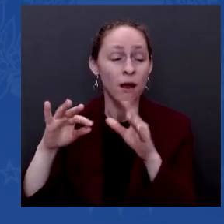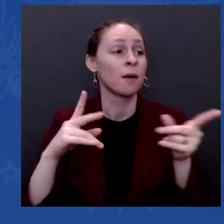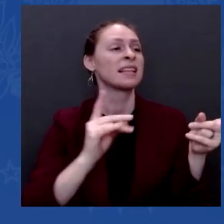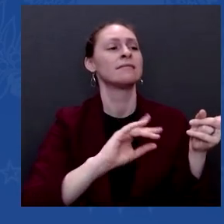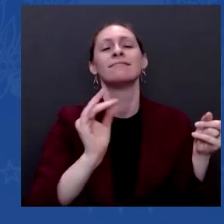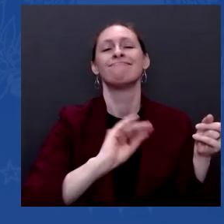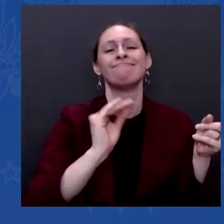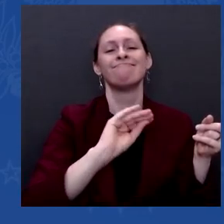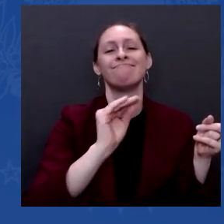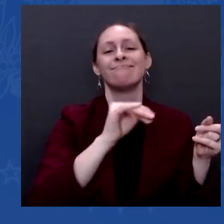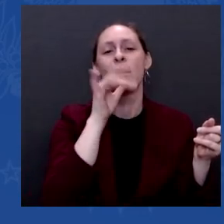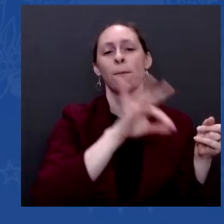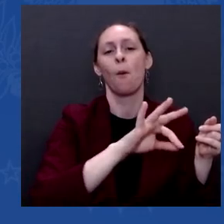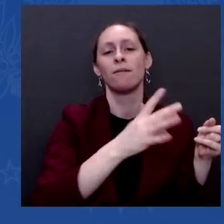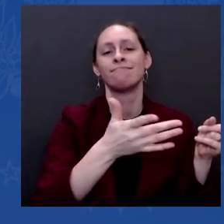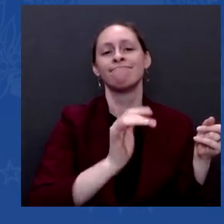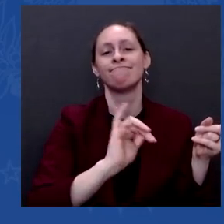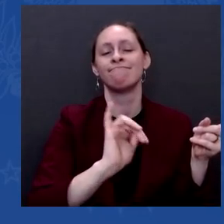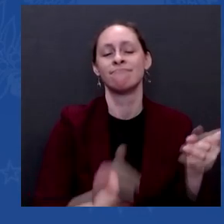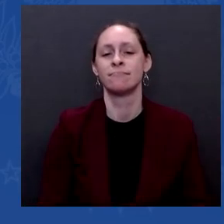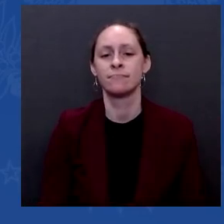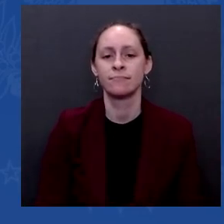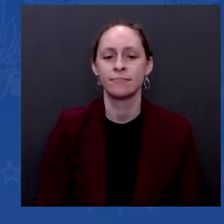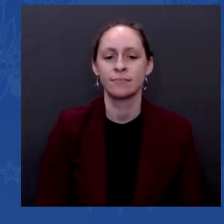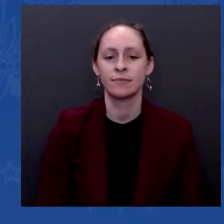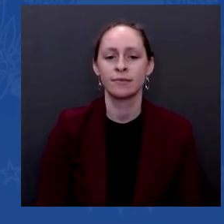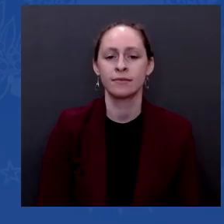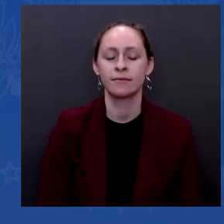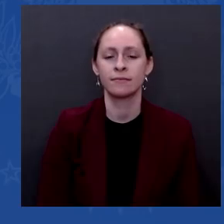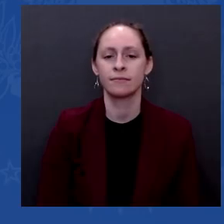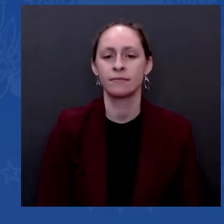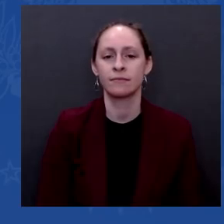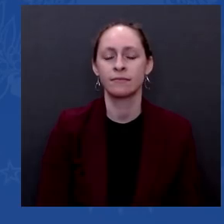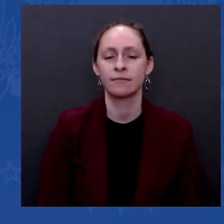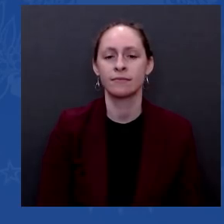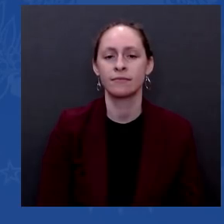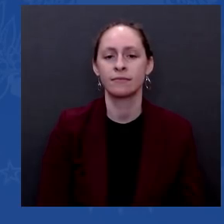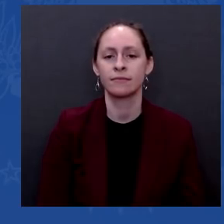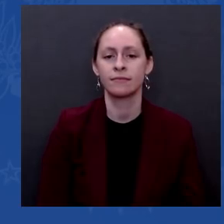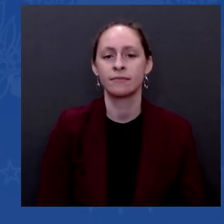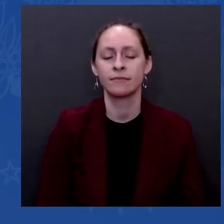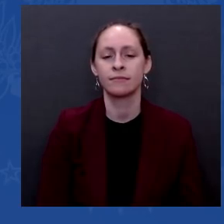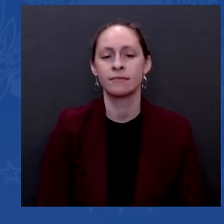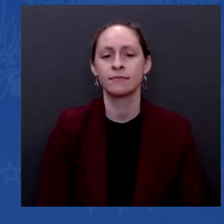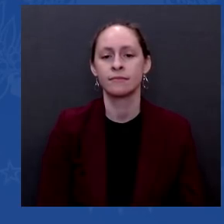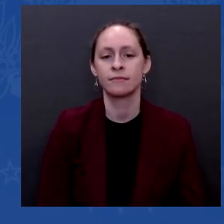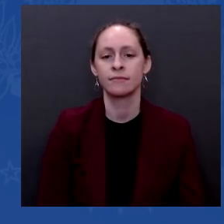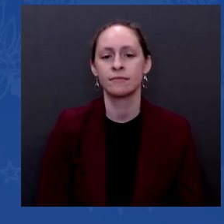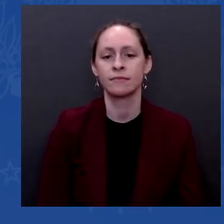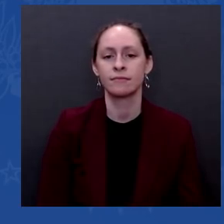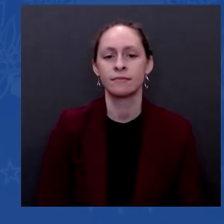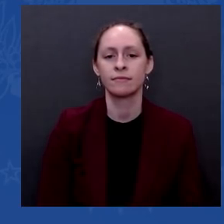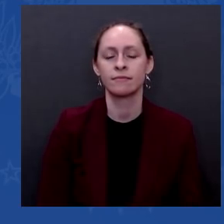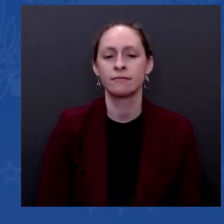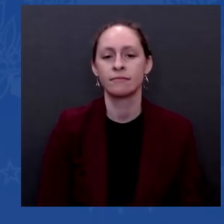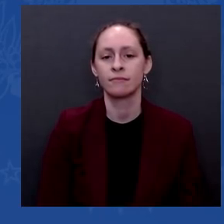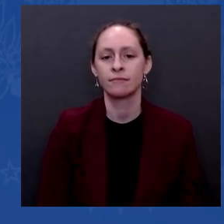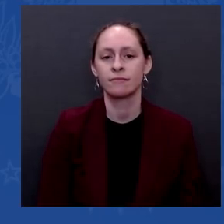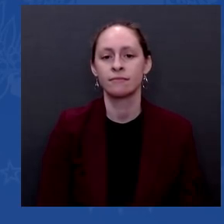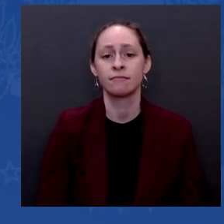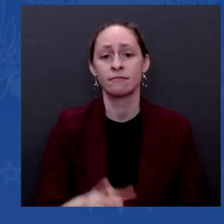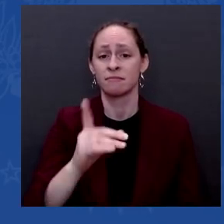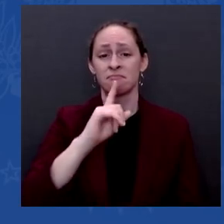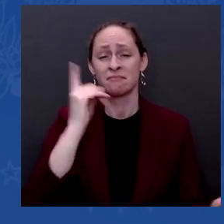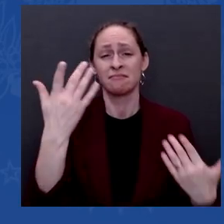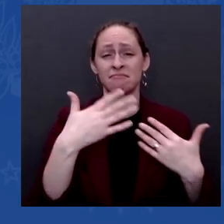years easily. Not possible, no matter when you did it. And I make no